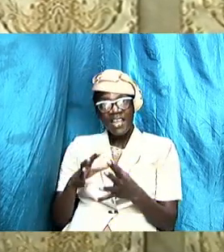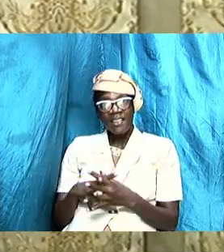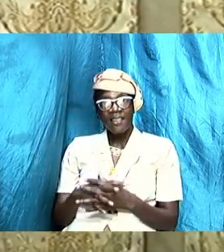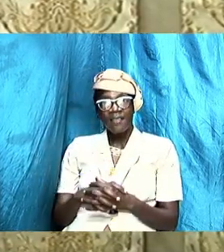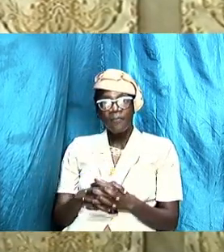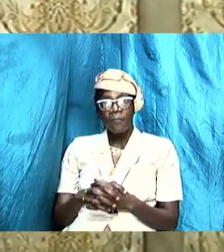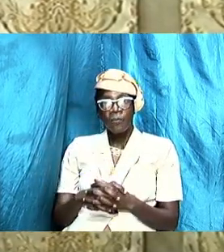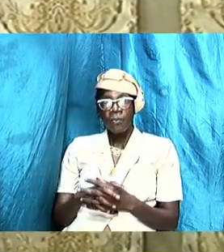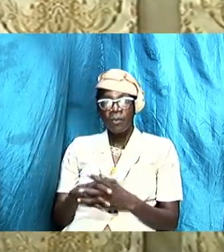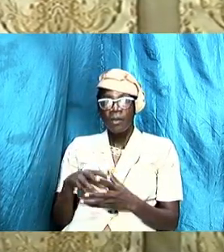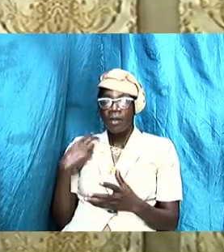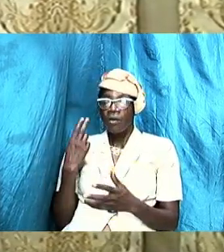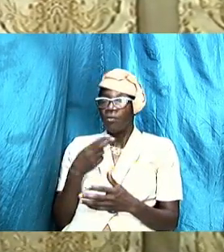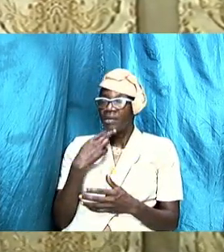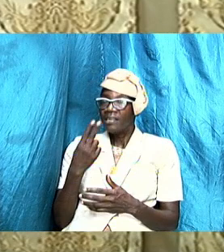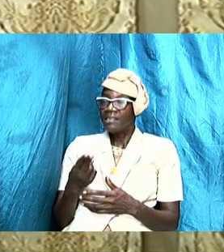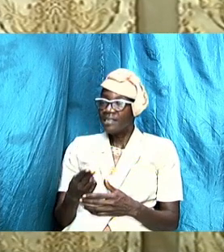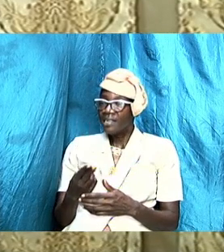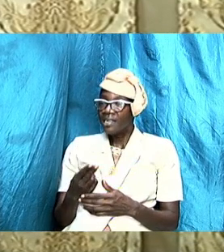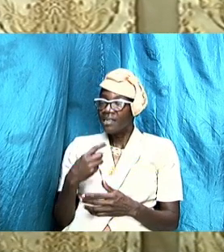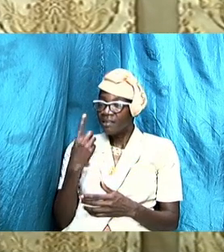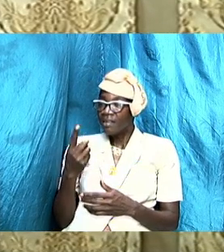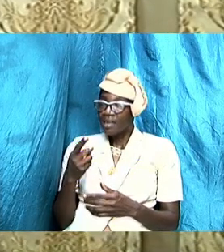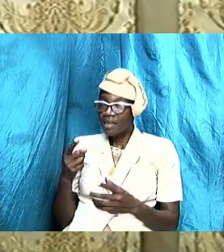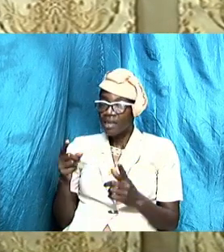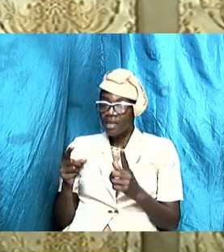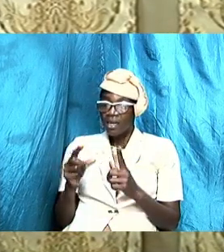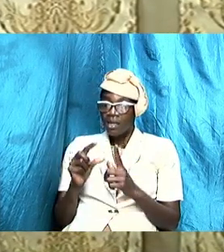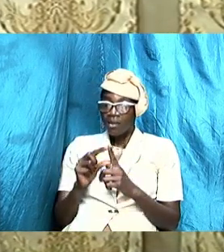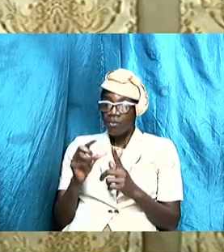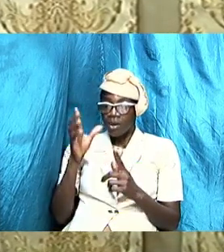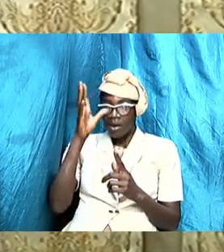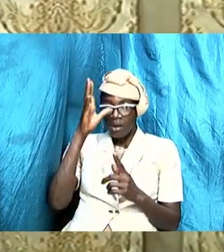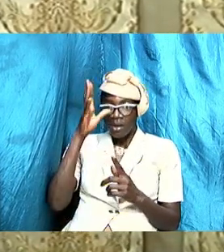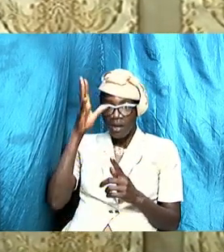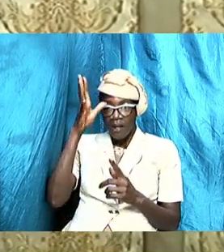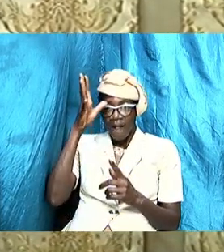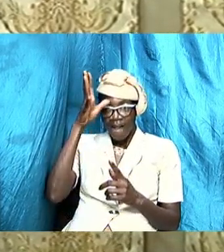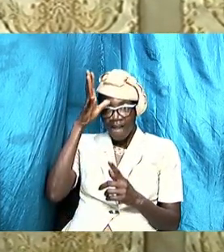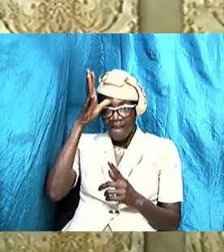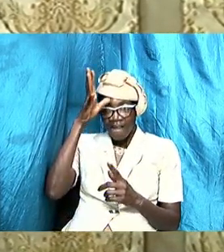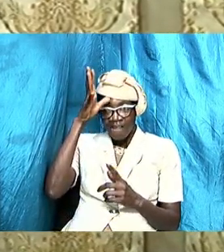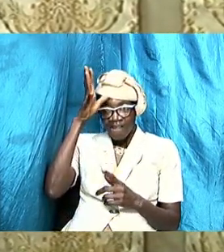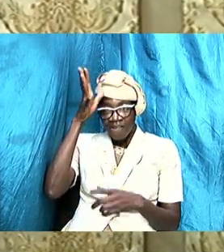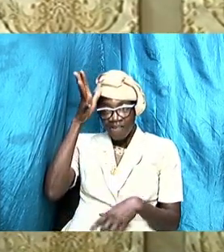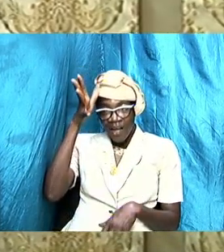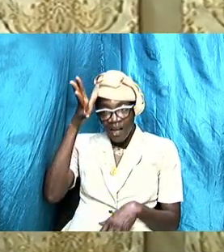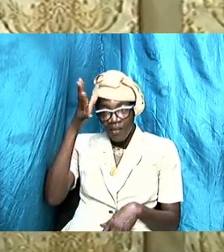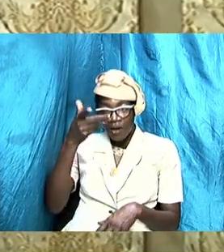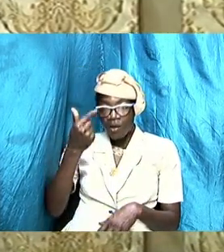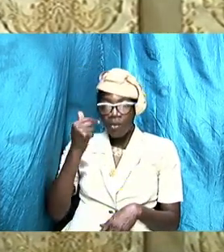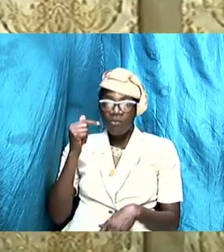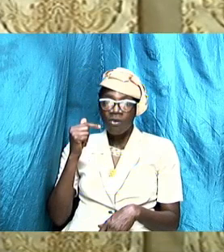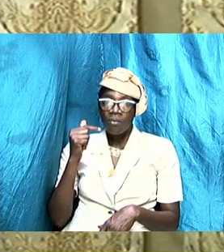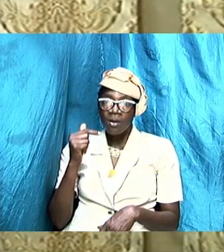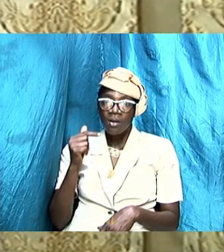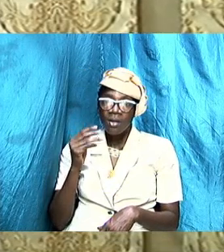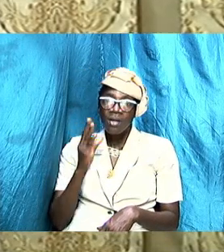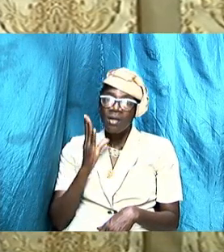we said the word father comes from a Hebrew word